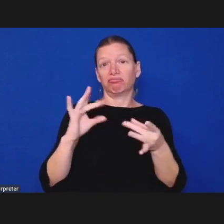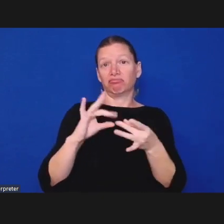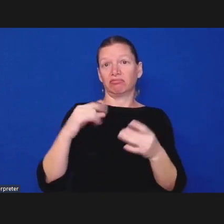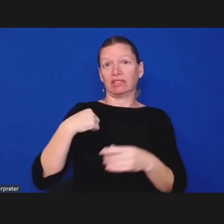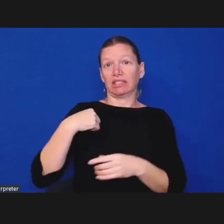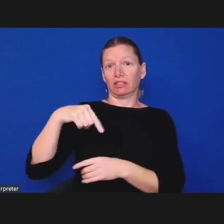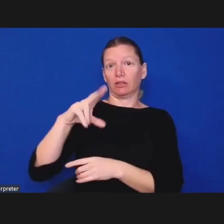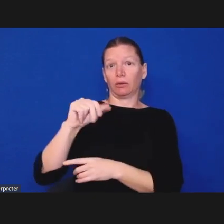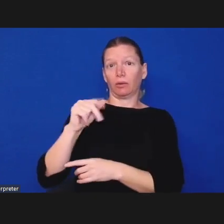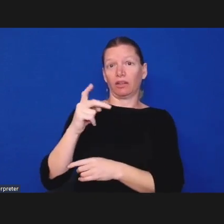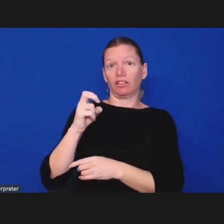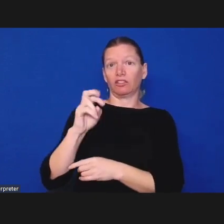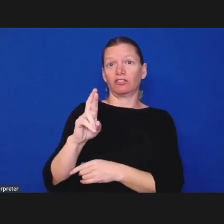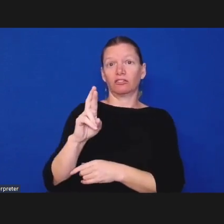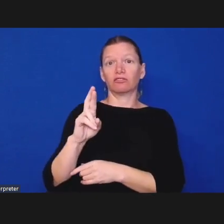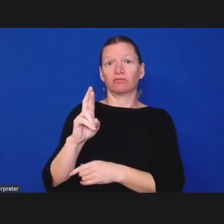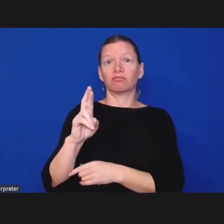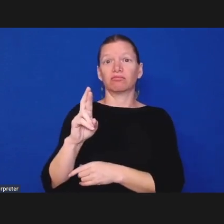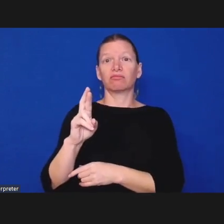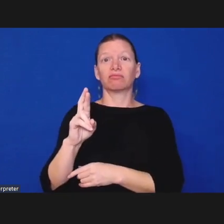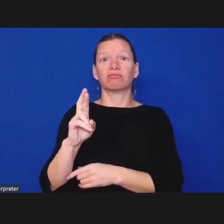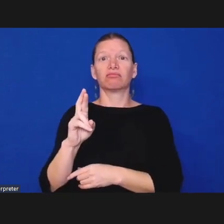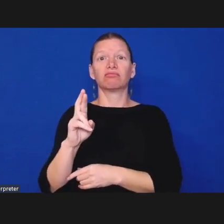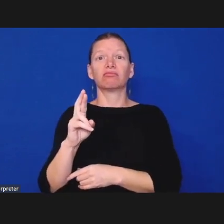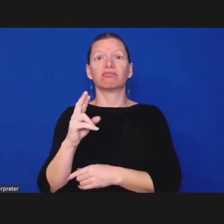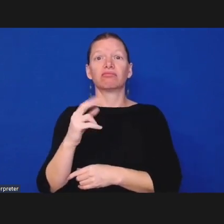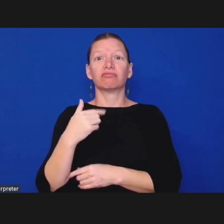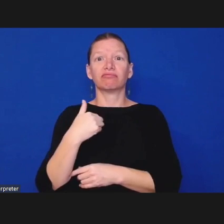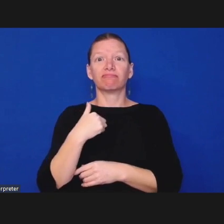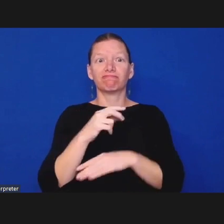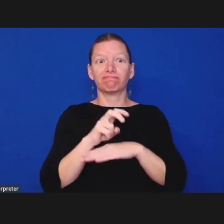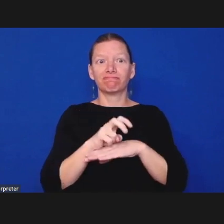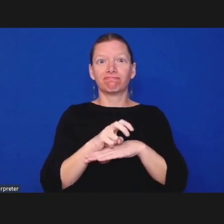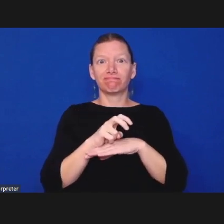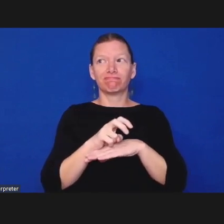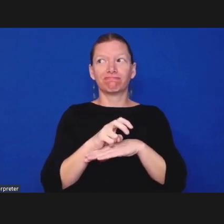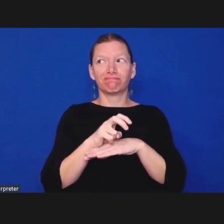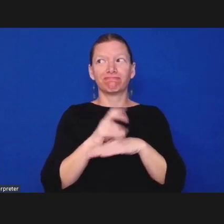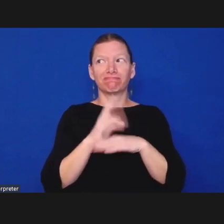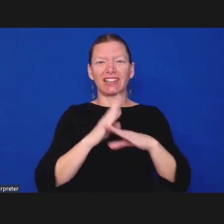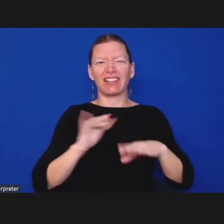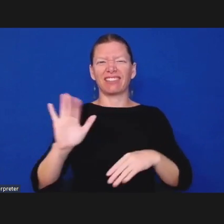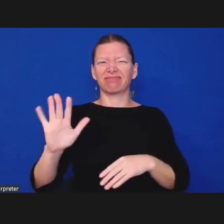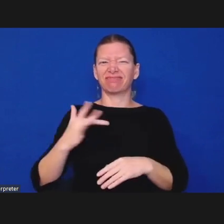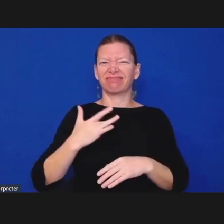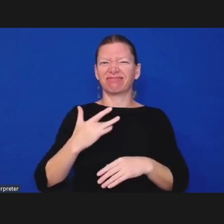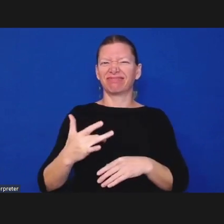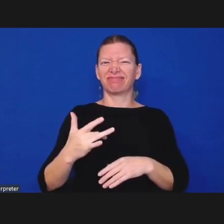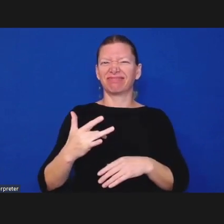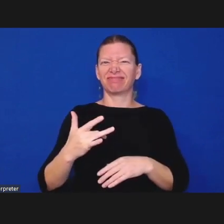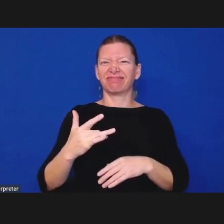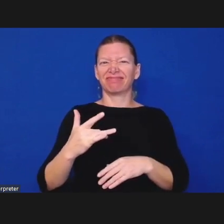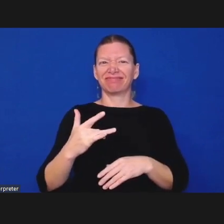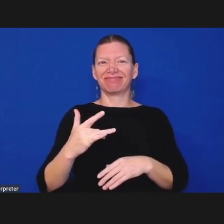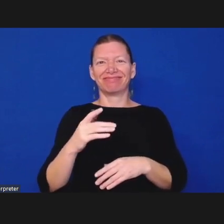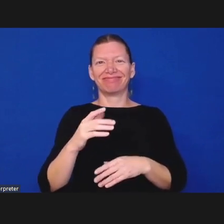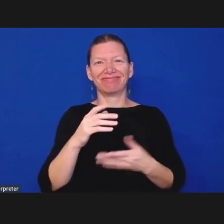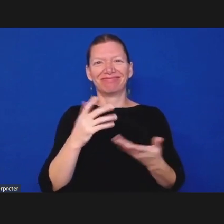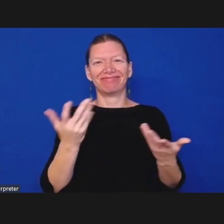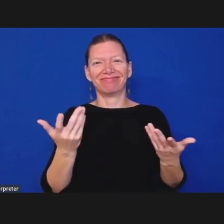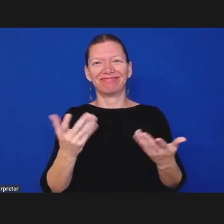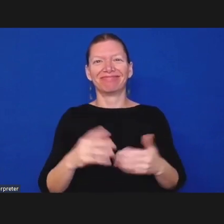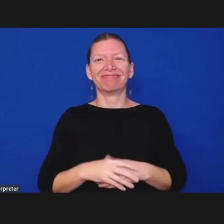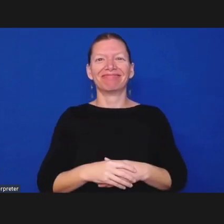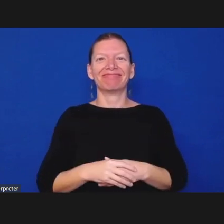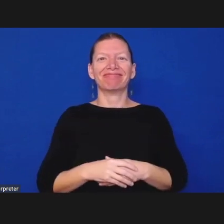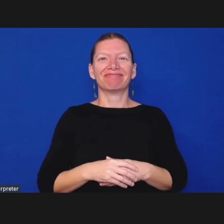so but i won't impose that on other people so i'll talk a little bit more and hope that it draws someone to um